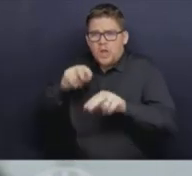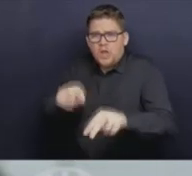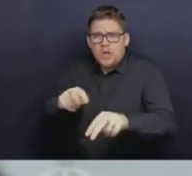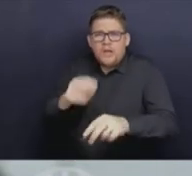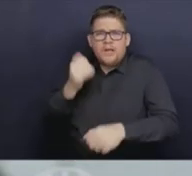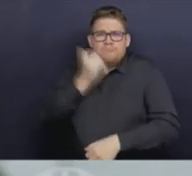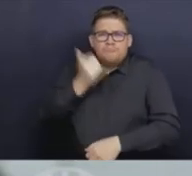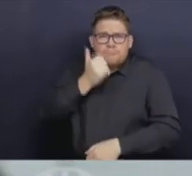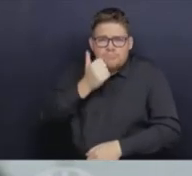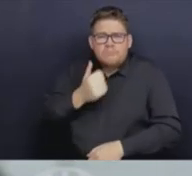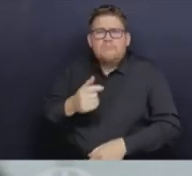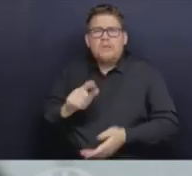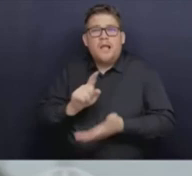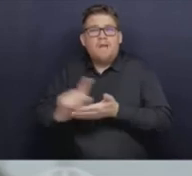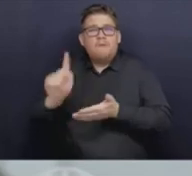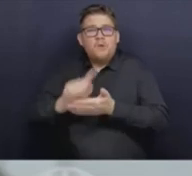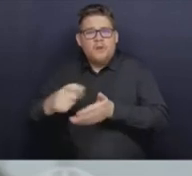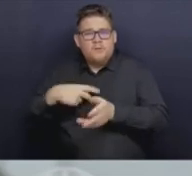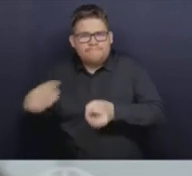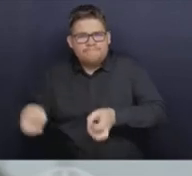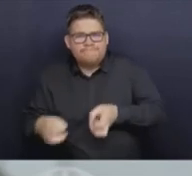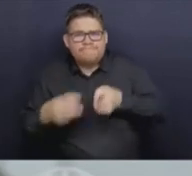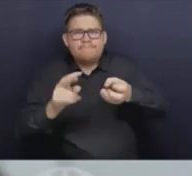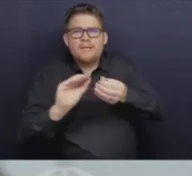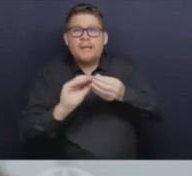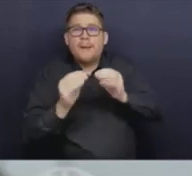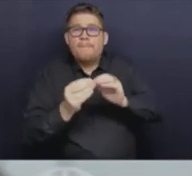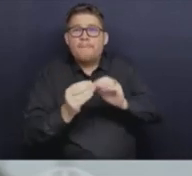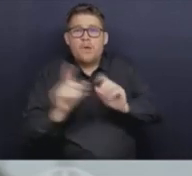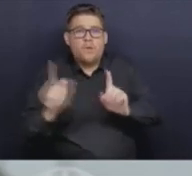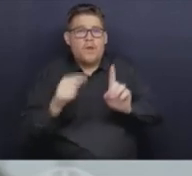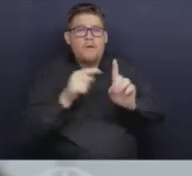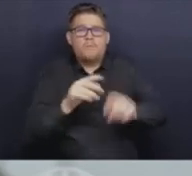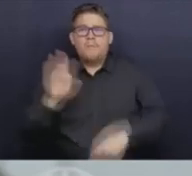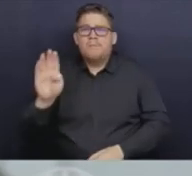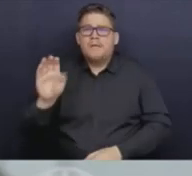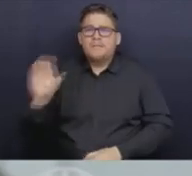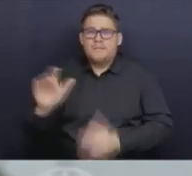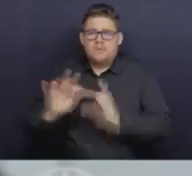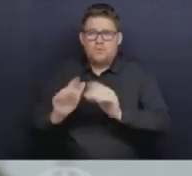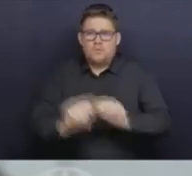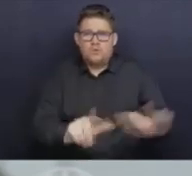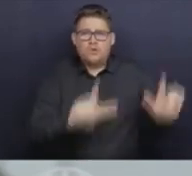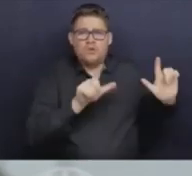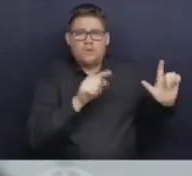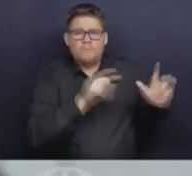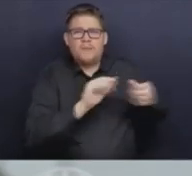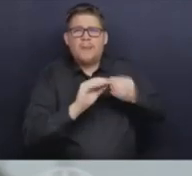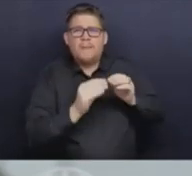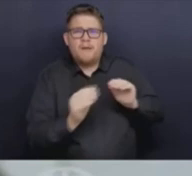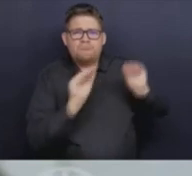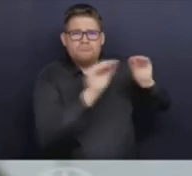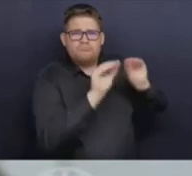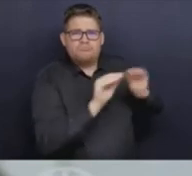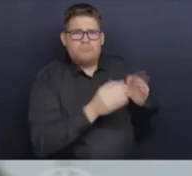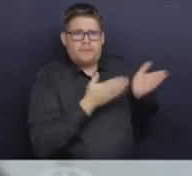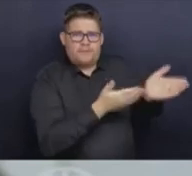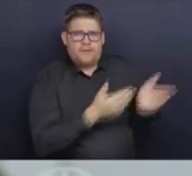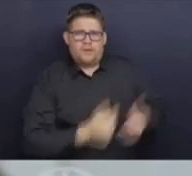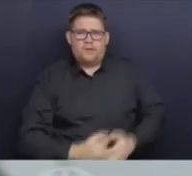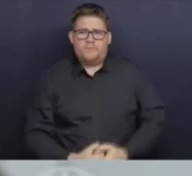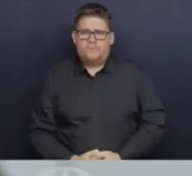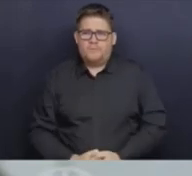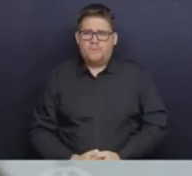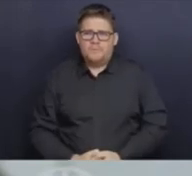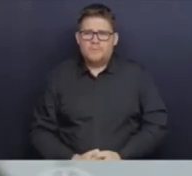website. And it is having these many sources of data that fill in this full picture. So no one thing